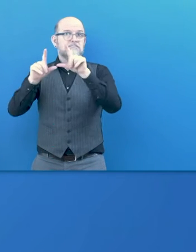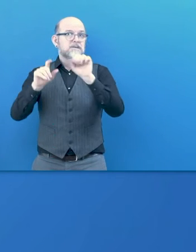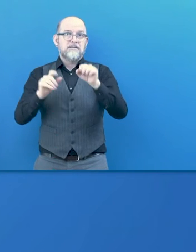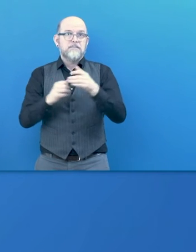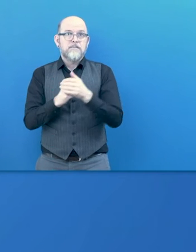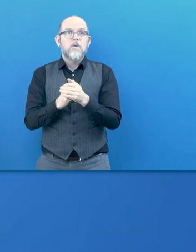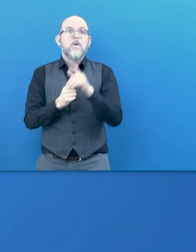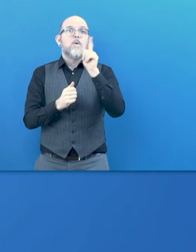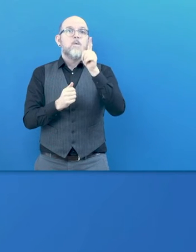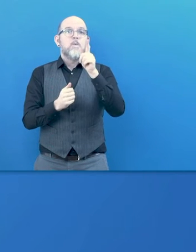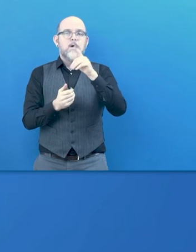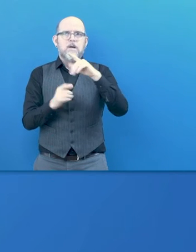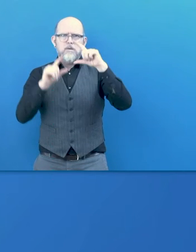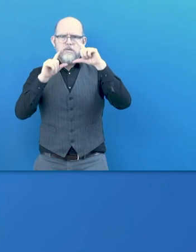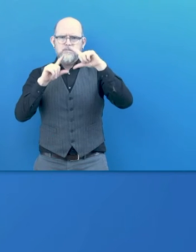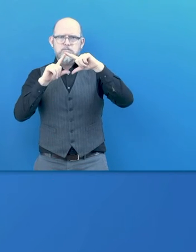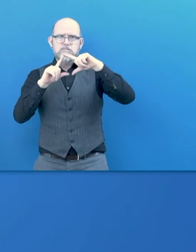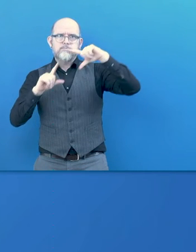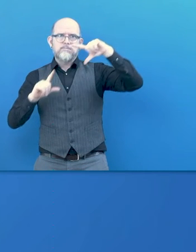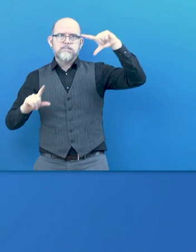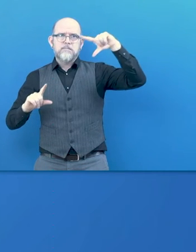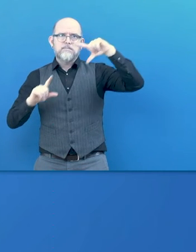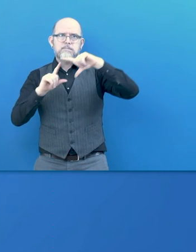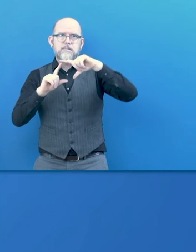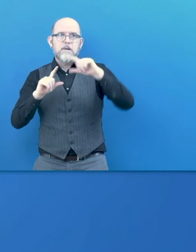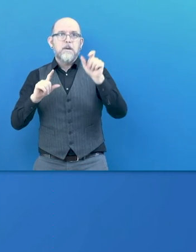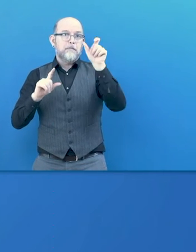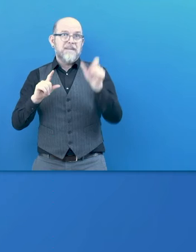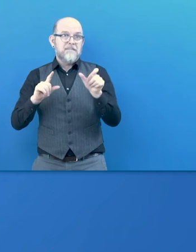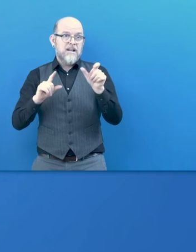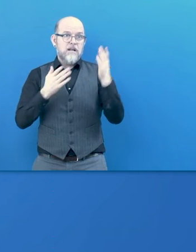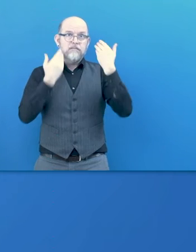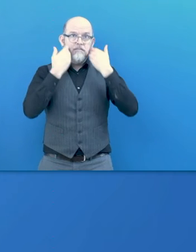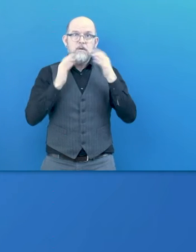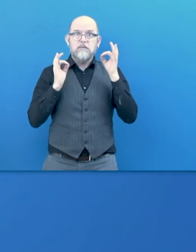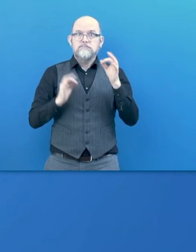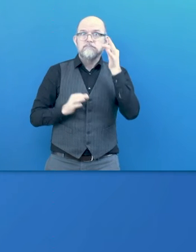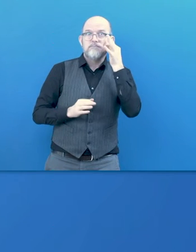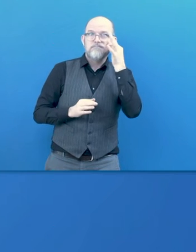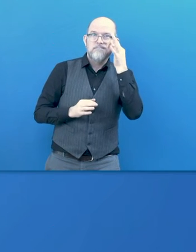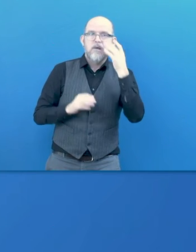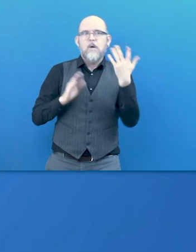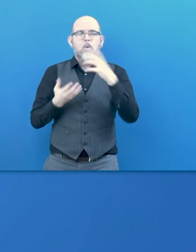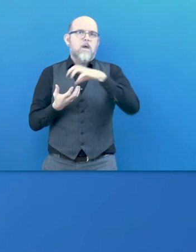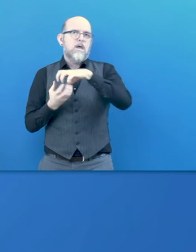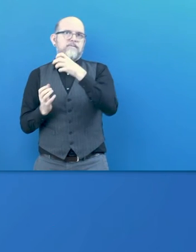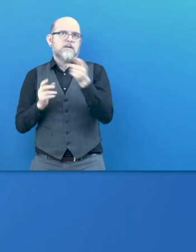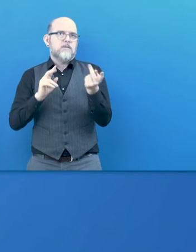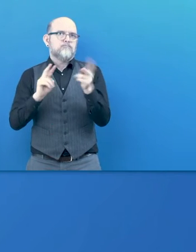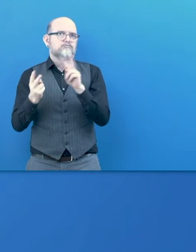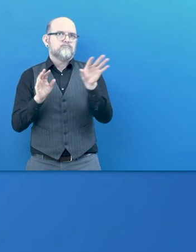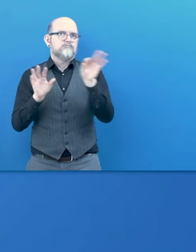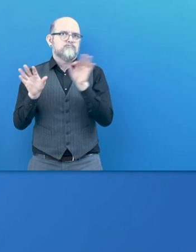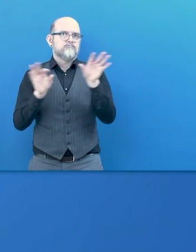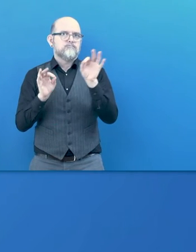or sign person, translator persons. Nowhere they are looking to a translation system